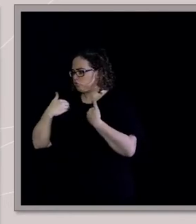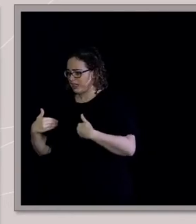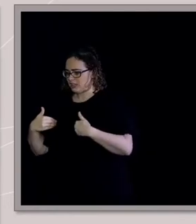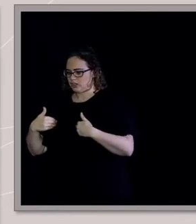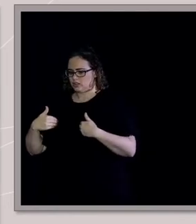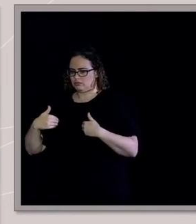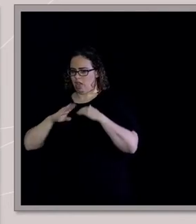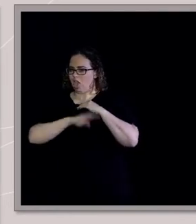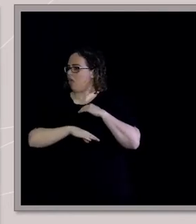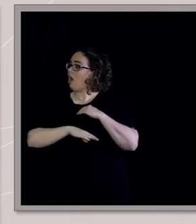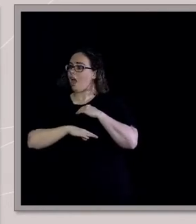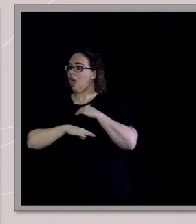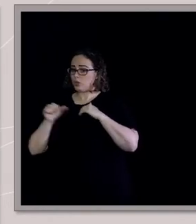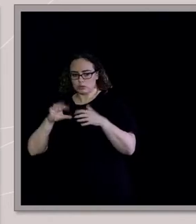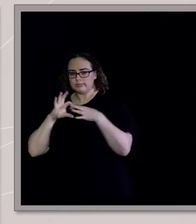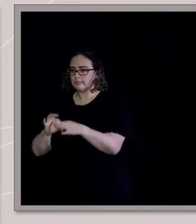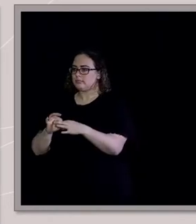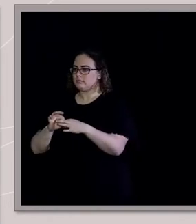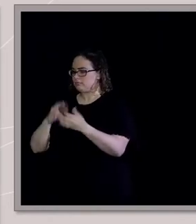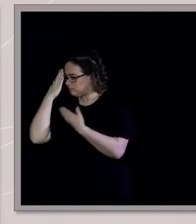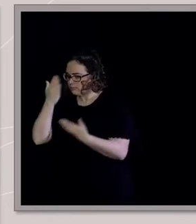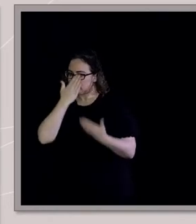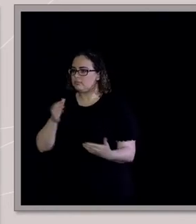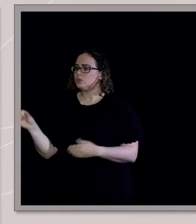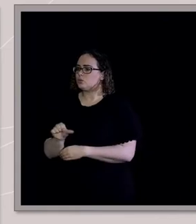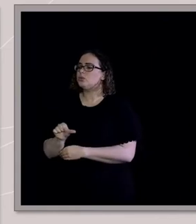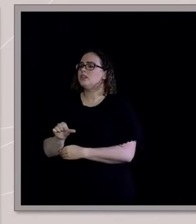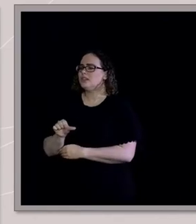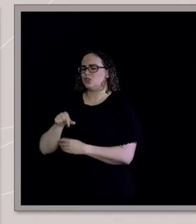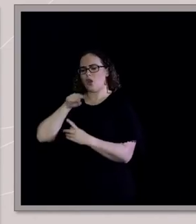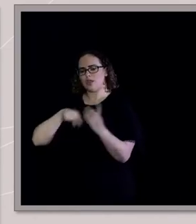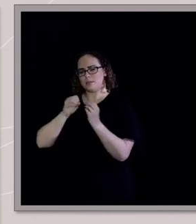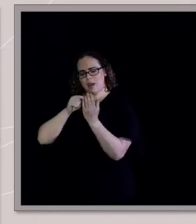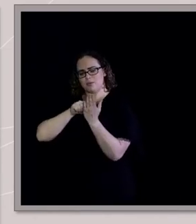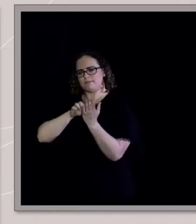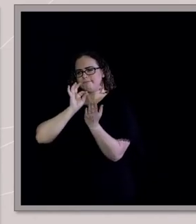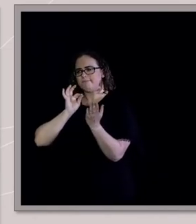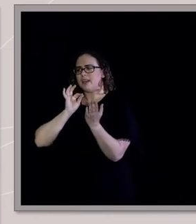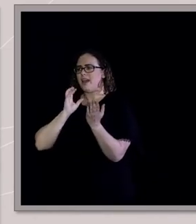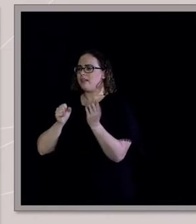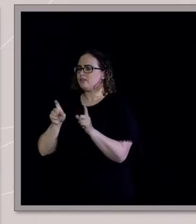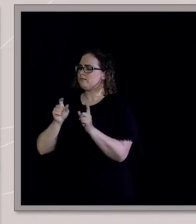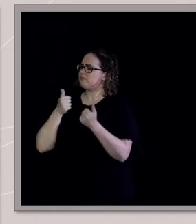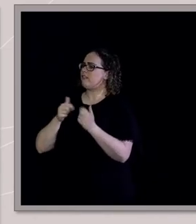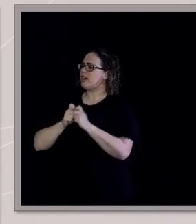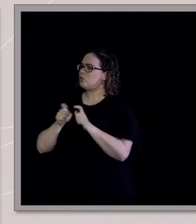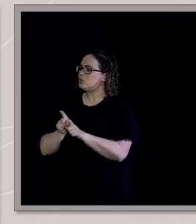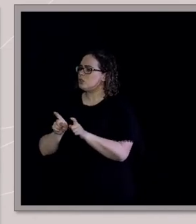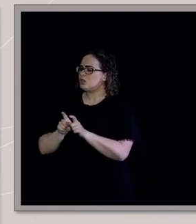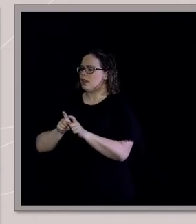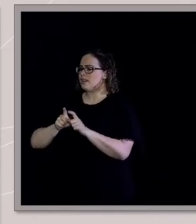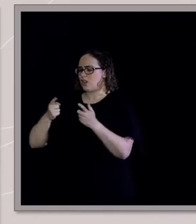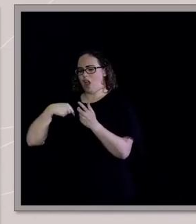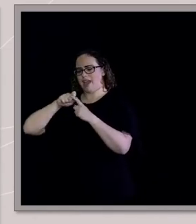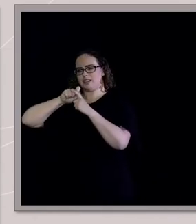the good from Christianity, all those things, dash of science and a bit of awe of the unknown and the beauty of this world. And that's